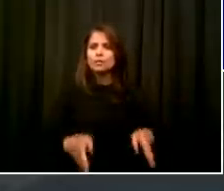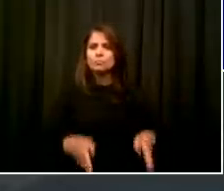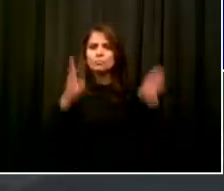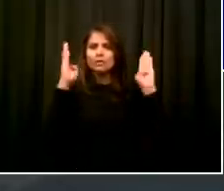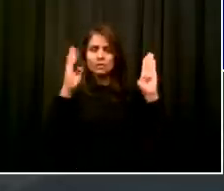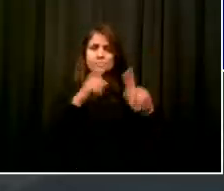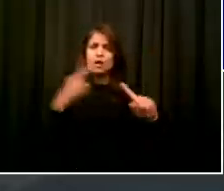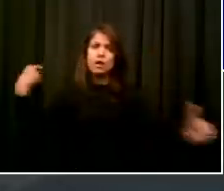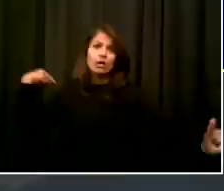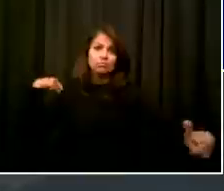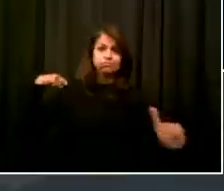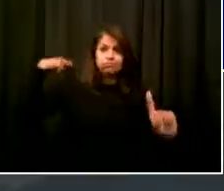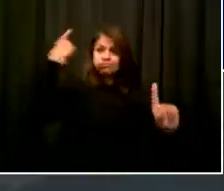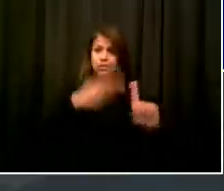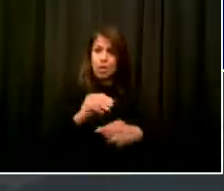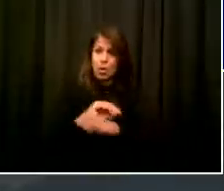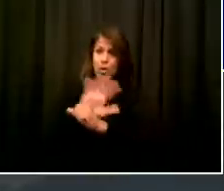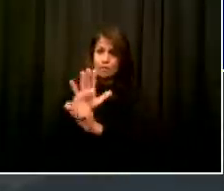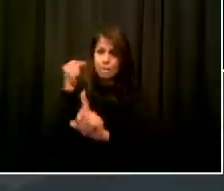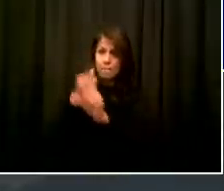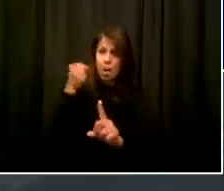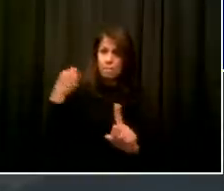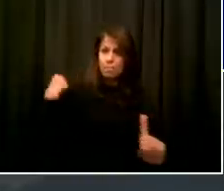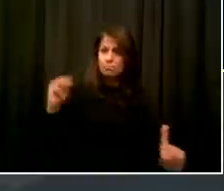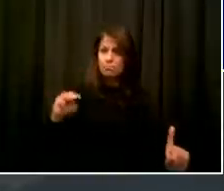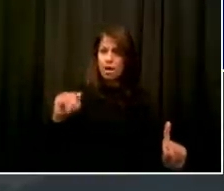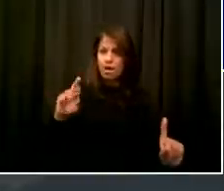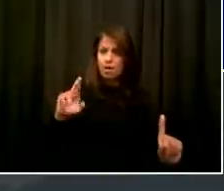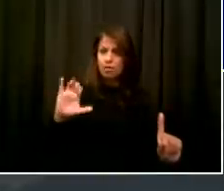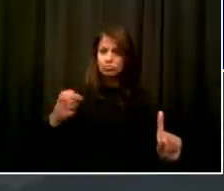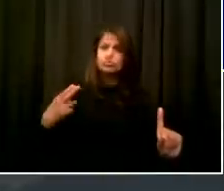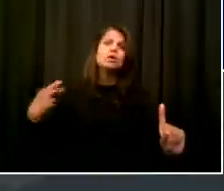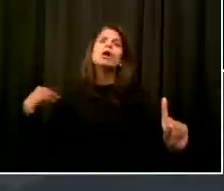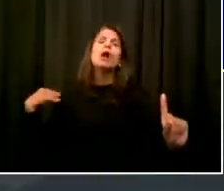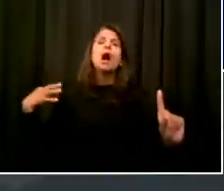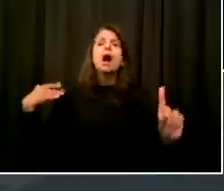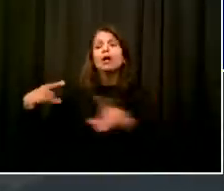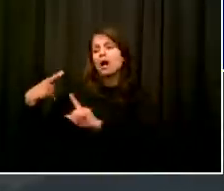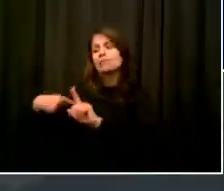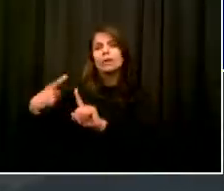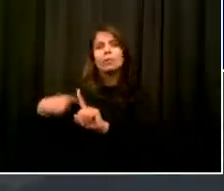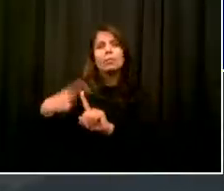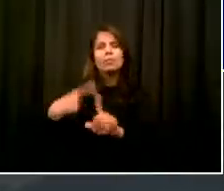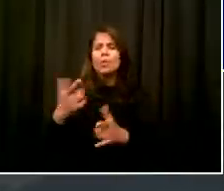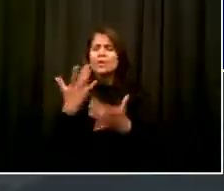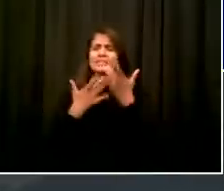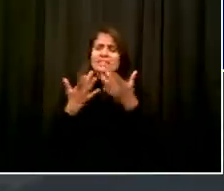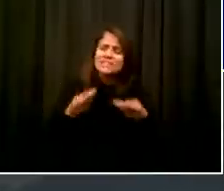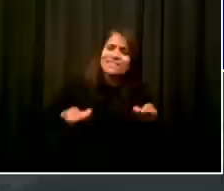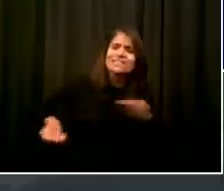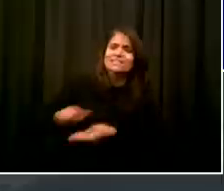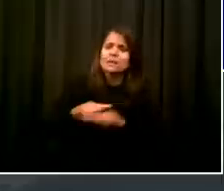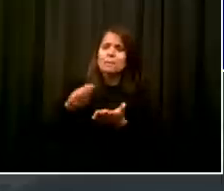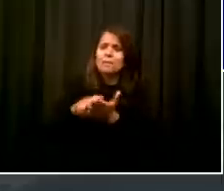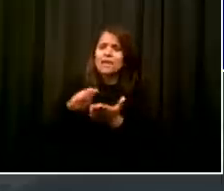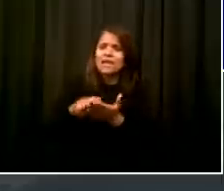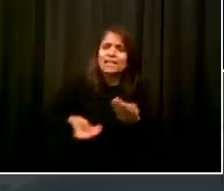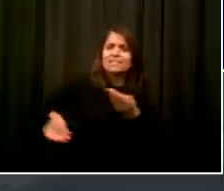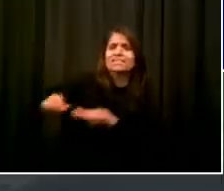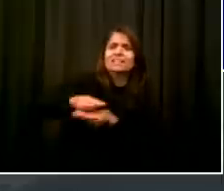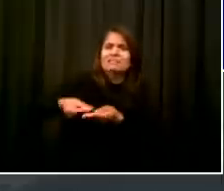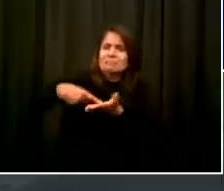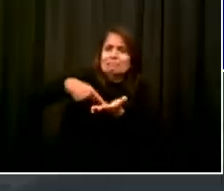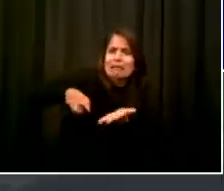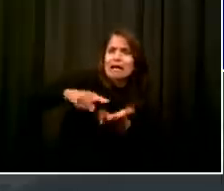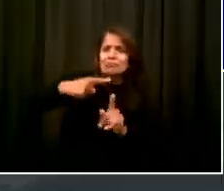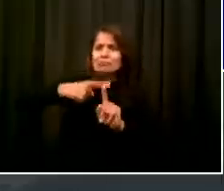We know that so many people are struggling just to make ends meet. And so we have to do things constantly to address